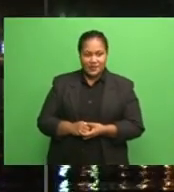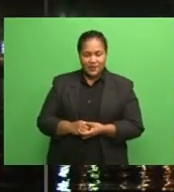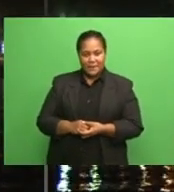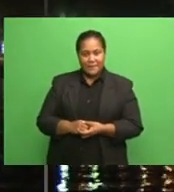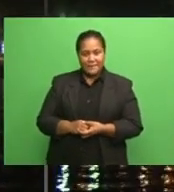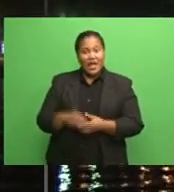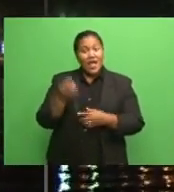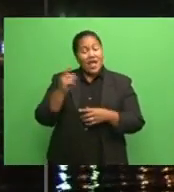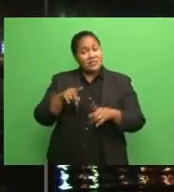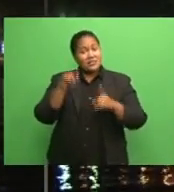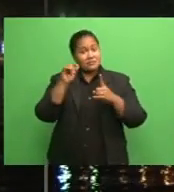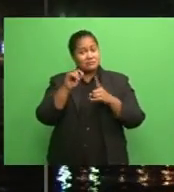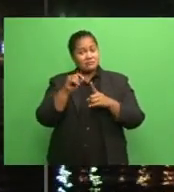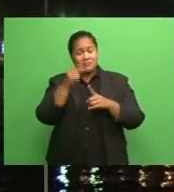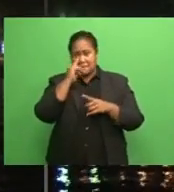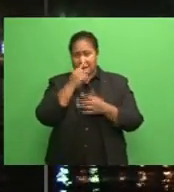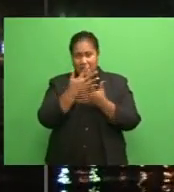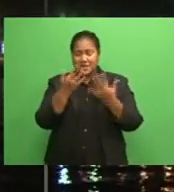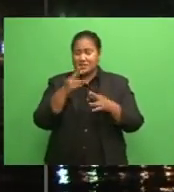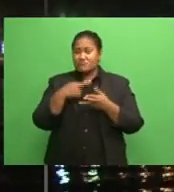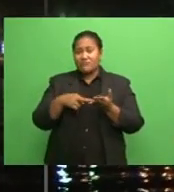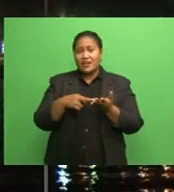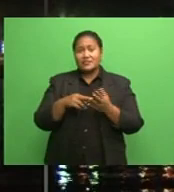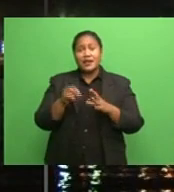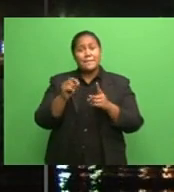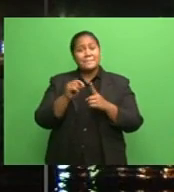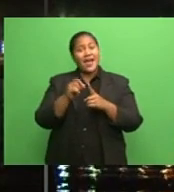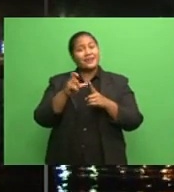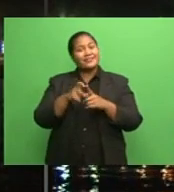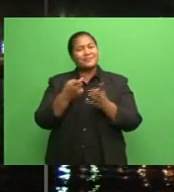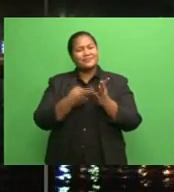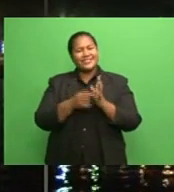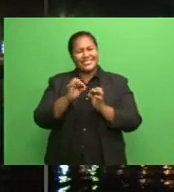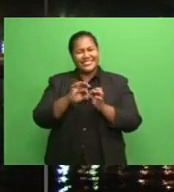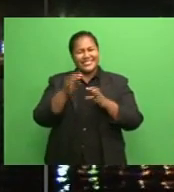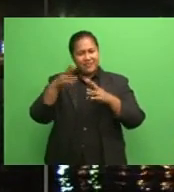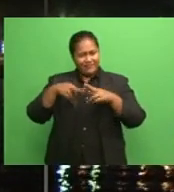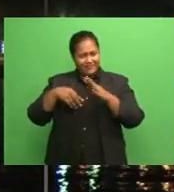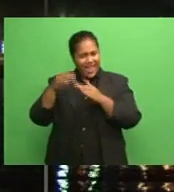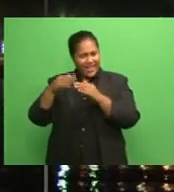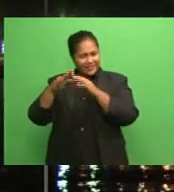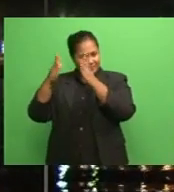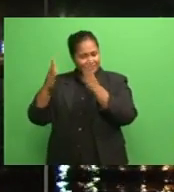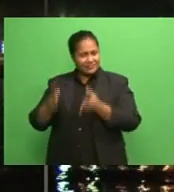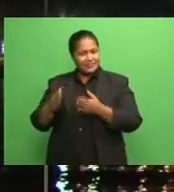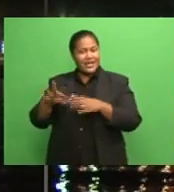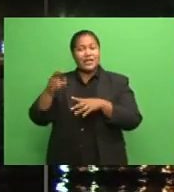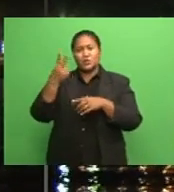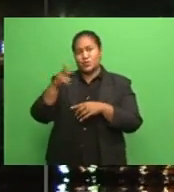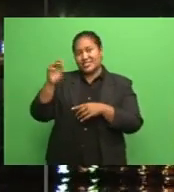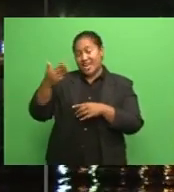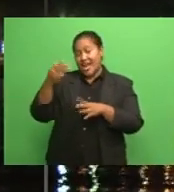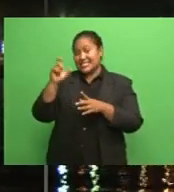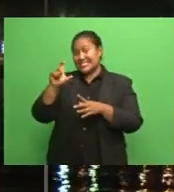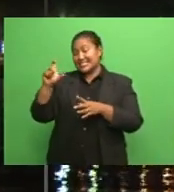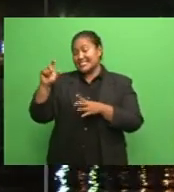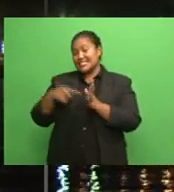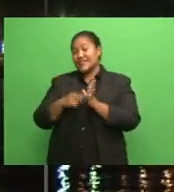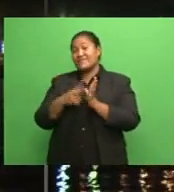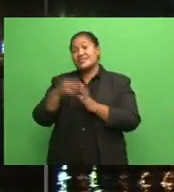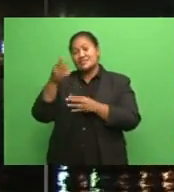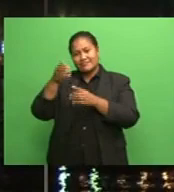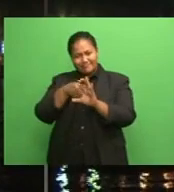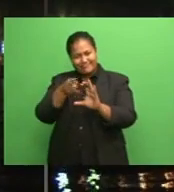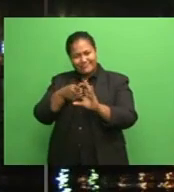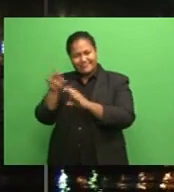The Public Rental Board has completed the installation of 29 CCTV cameras at its railway flats. PRB